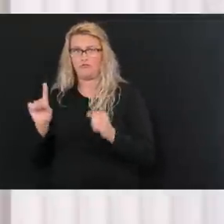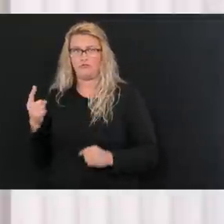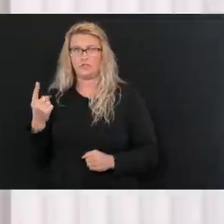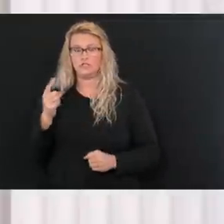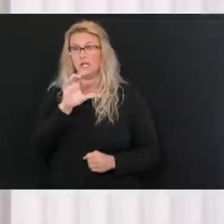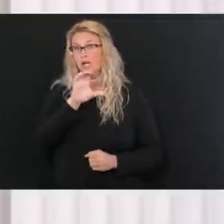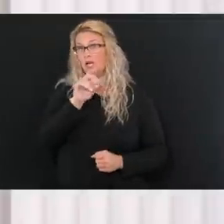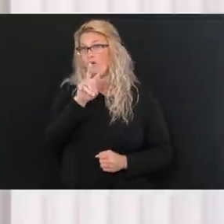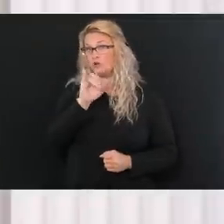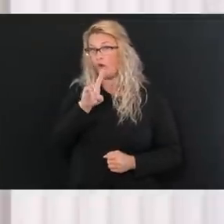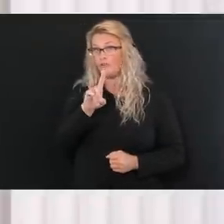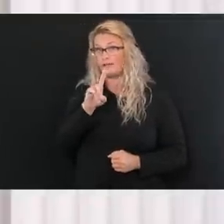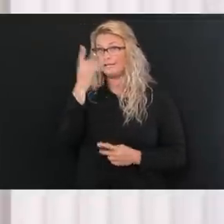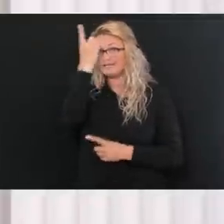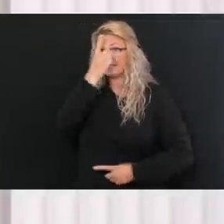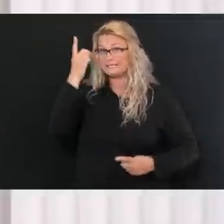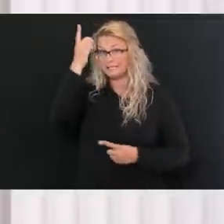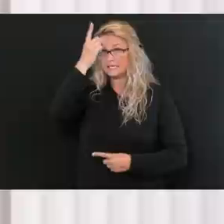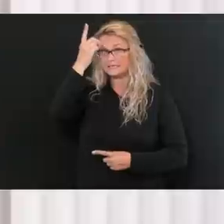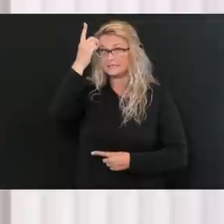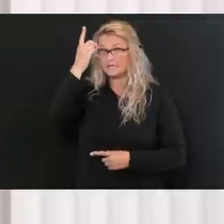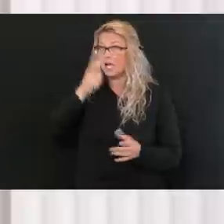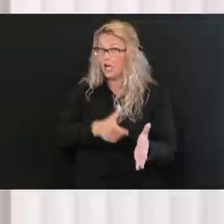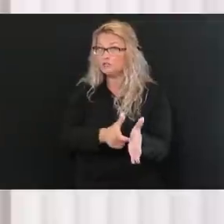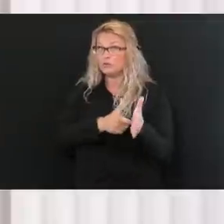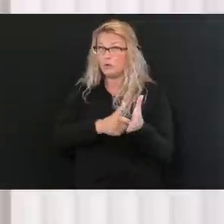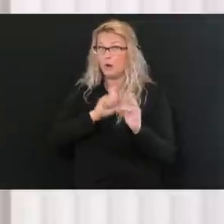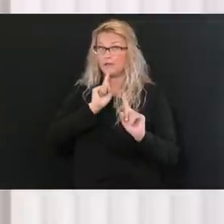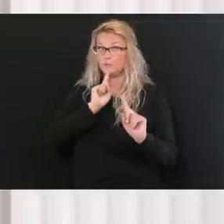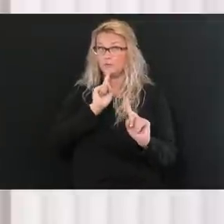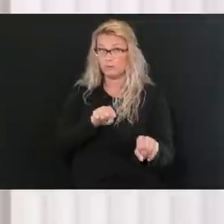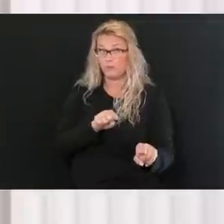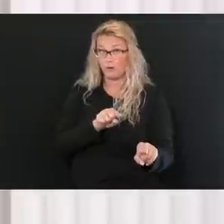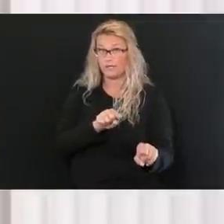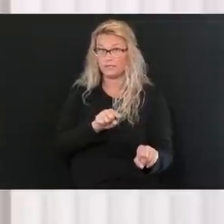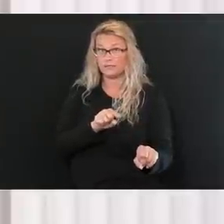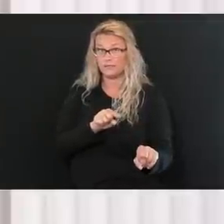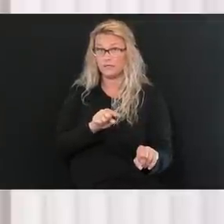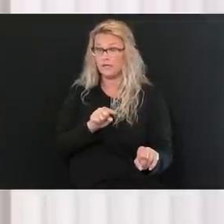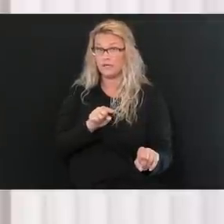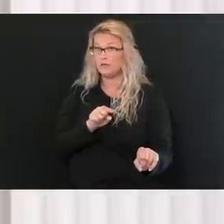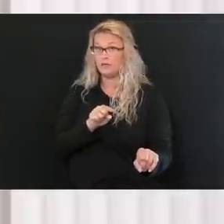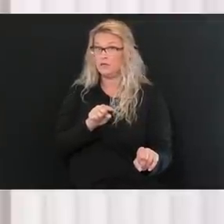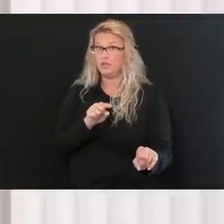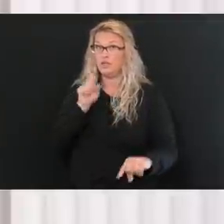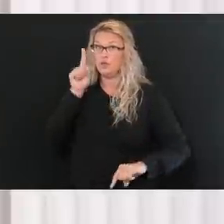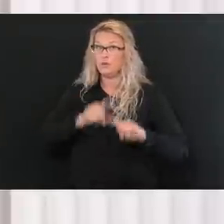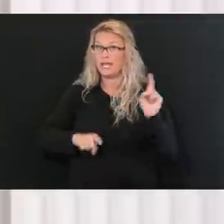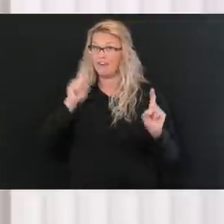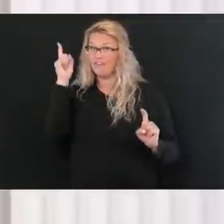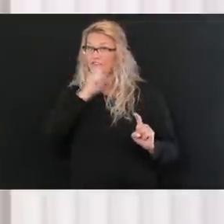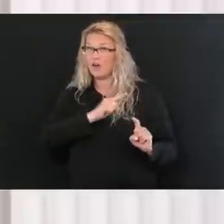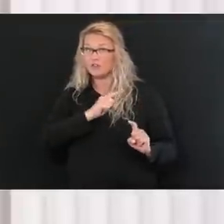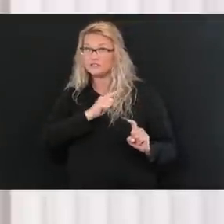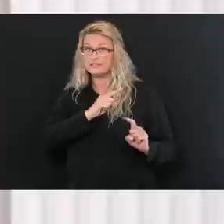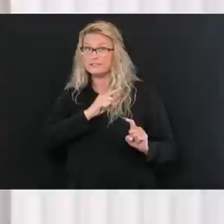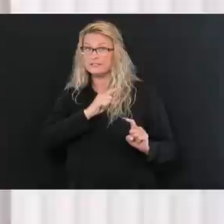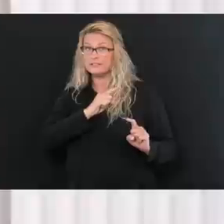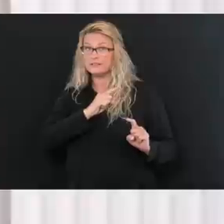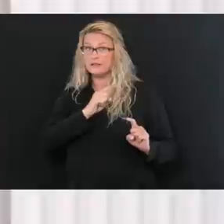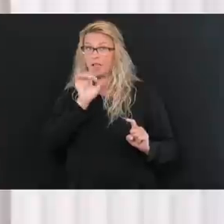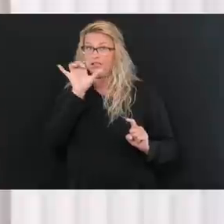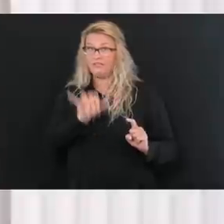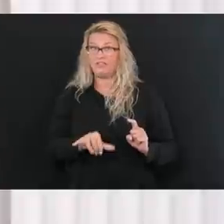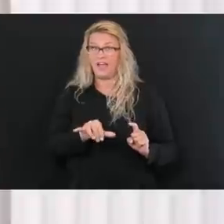a communicable disease. It's, it's required to be reported. Uh, that cannot be false classified, I'm aware